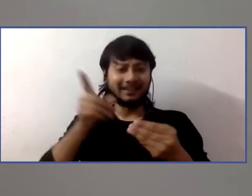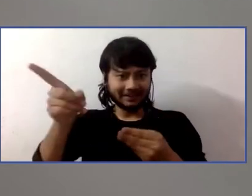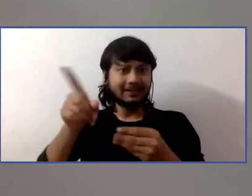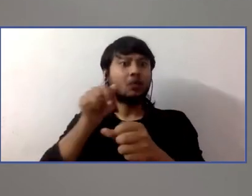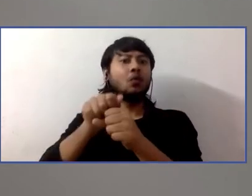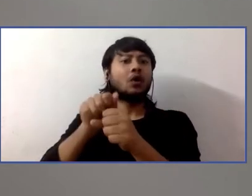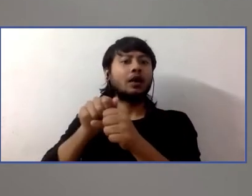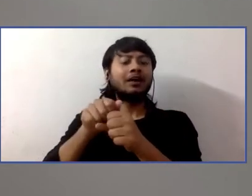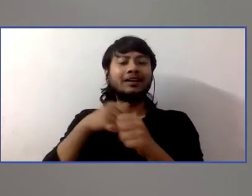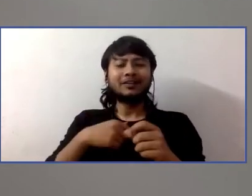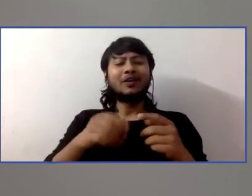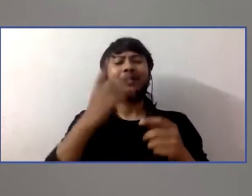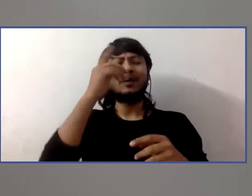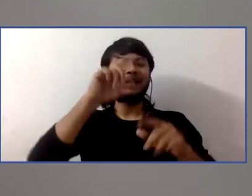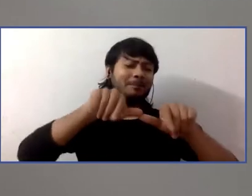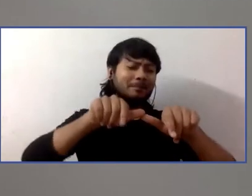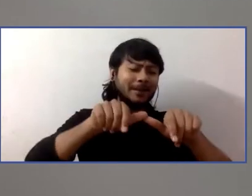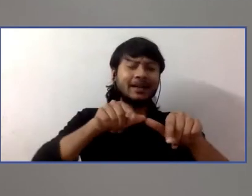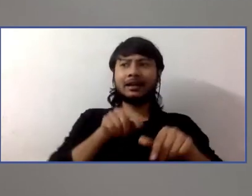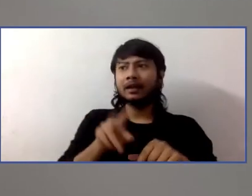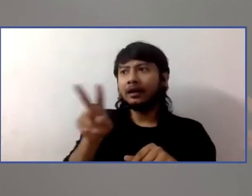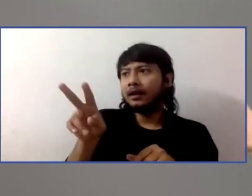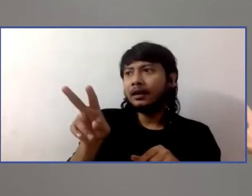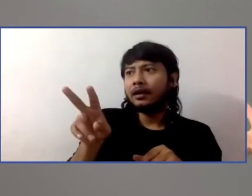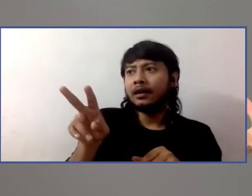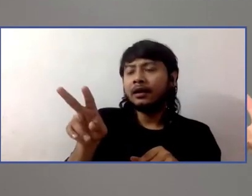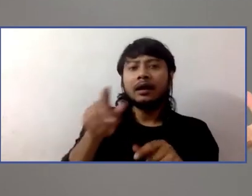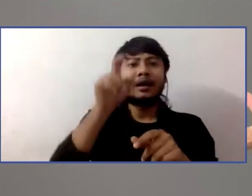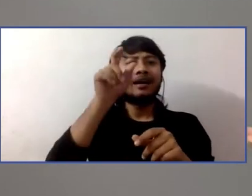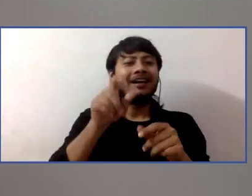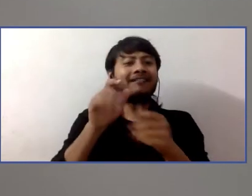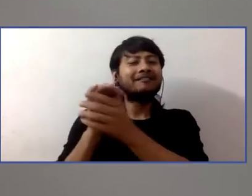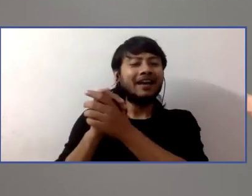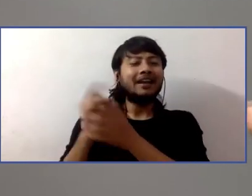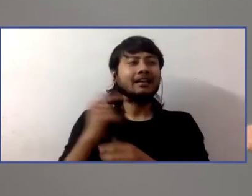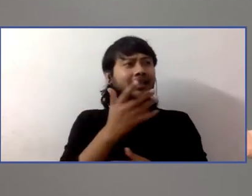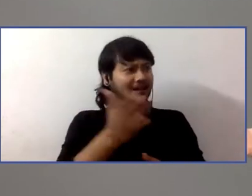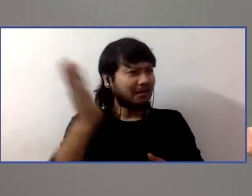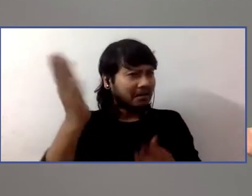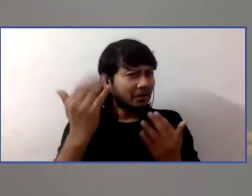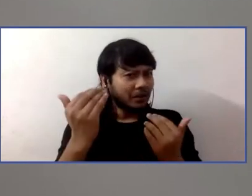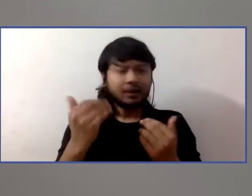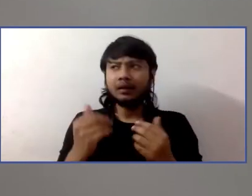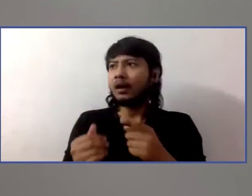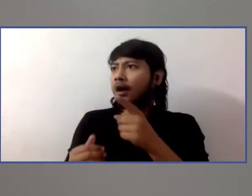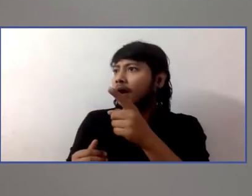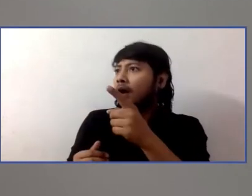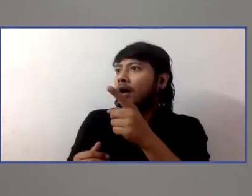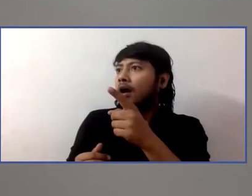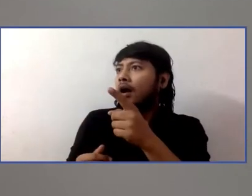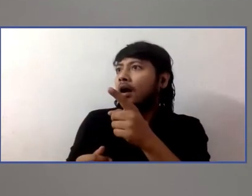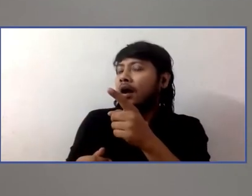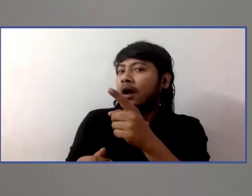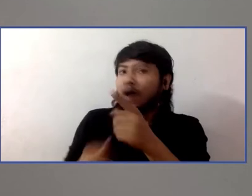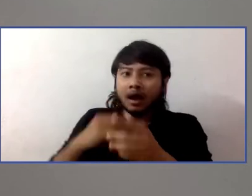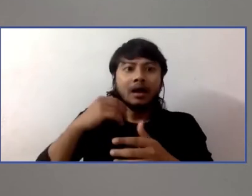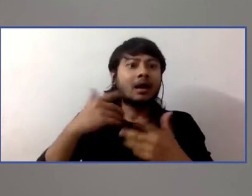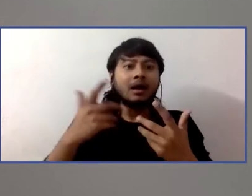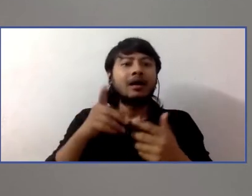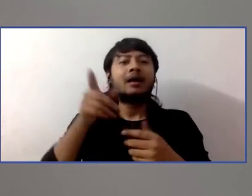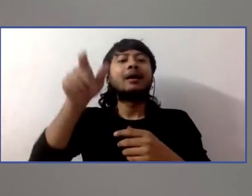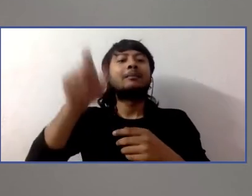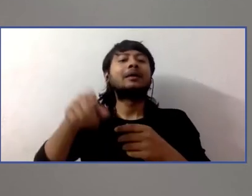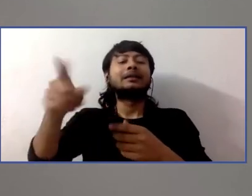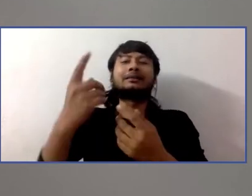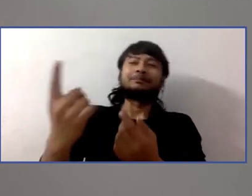before Robert knows that he's being pulled out of the kitchen and walking into this audition room for a film that he doesn't know exists. And it was one of those moments where the